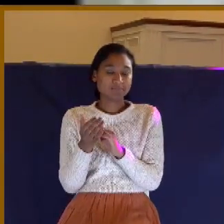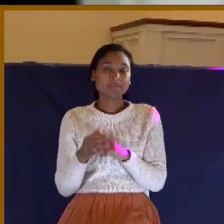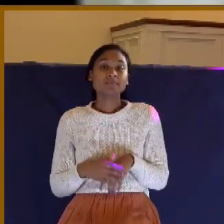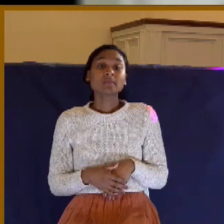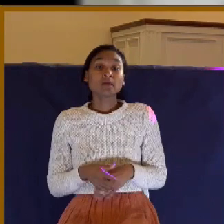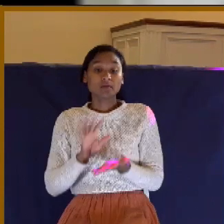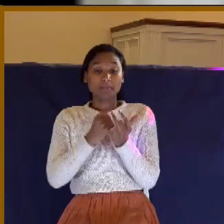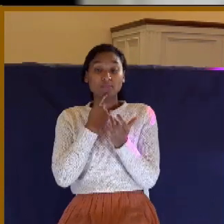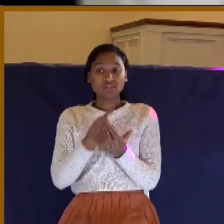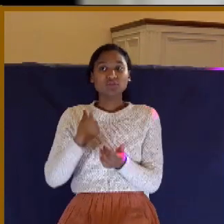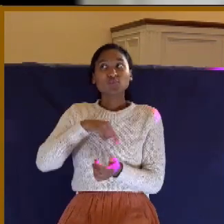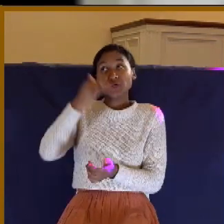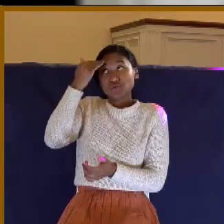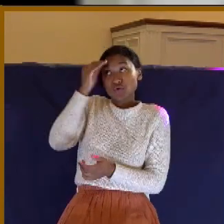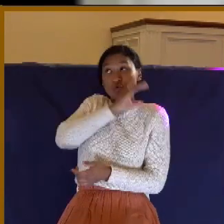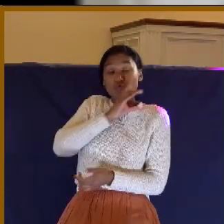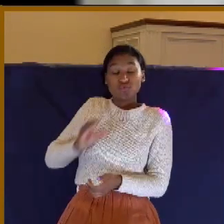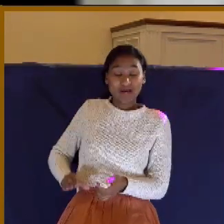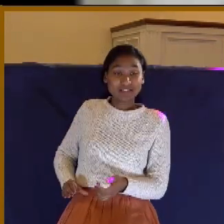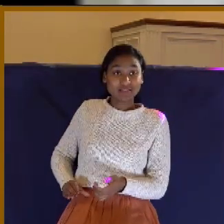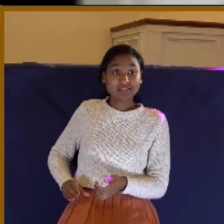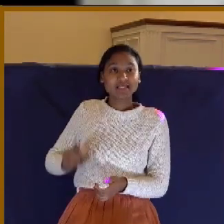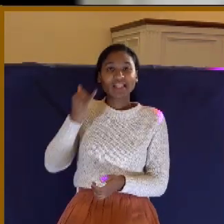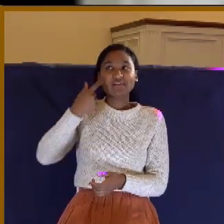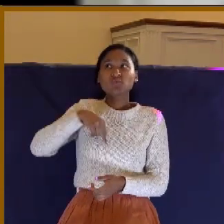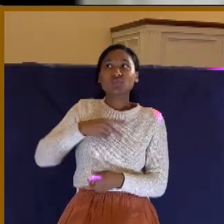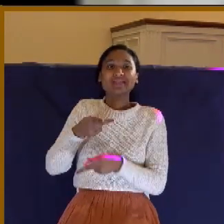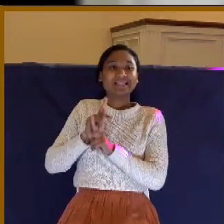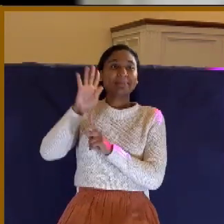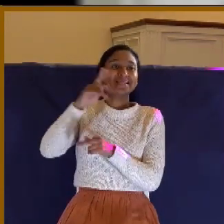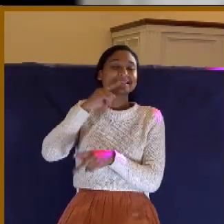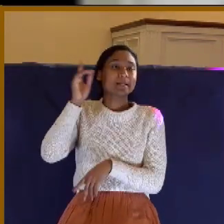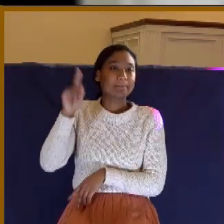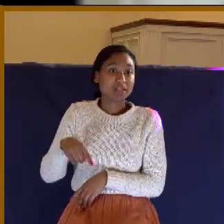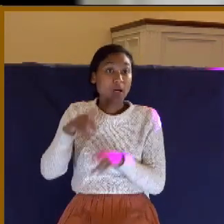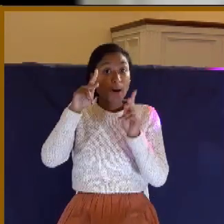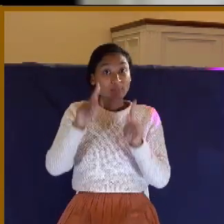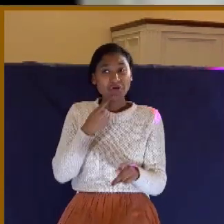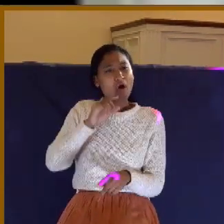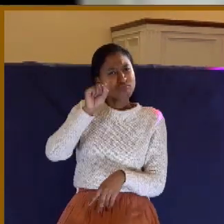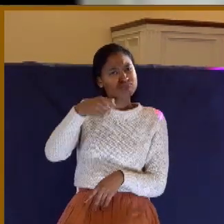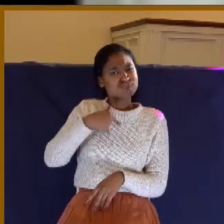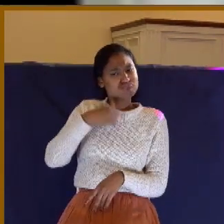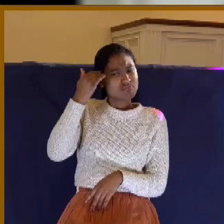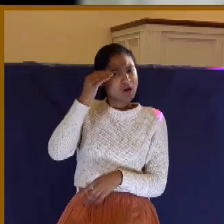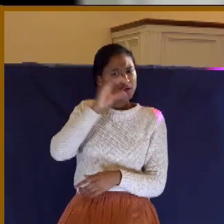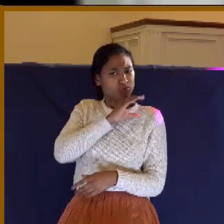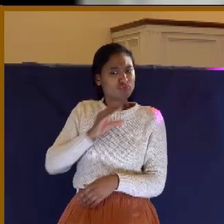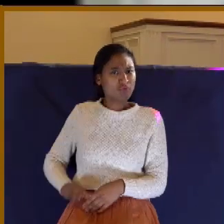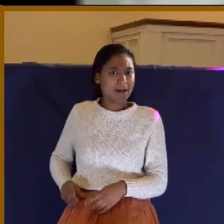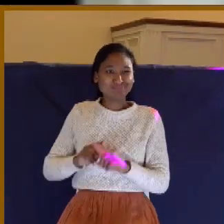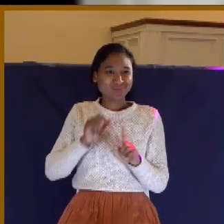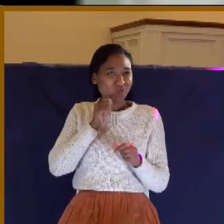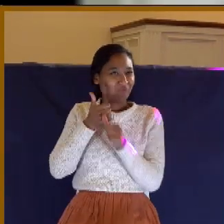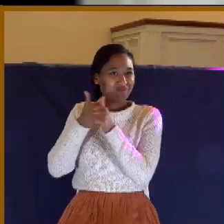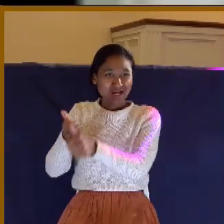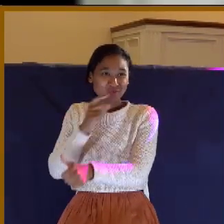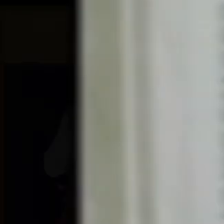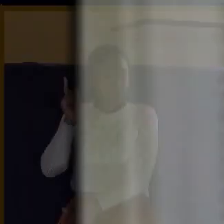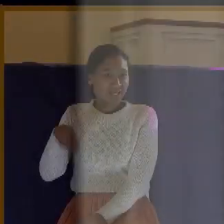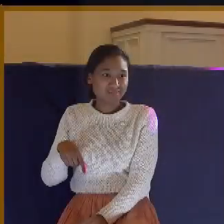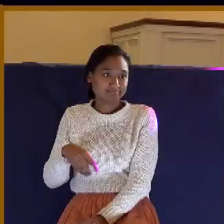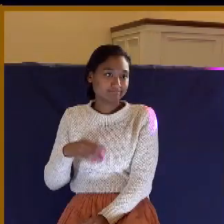commandments. He that says, know Him and keepeth not His commandments is a liar, and the truth is not in him.